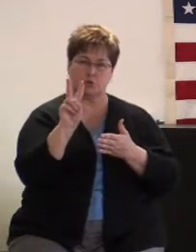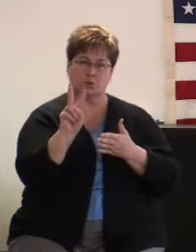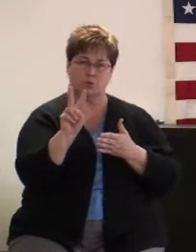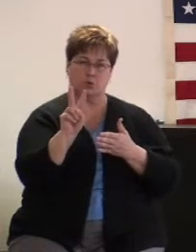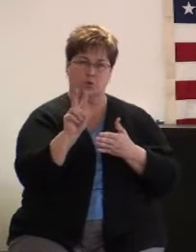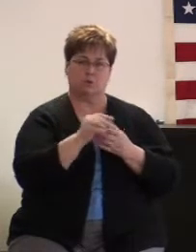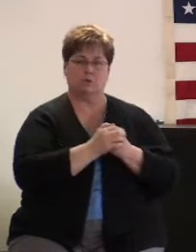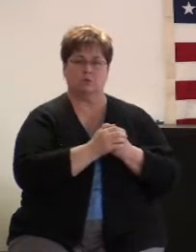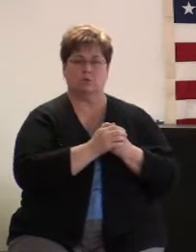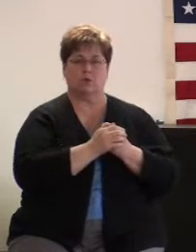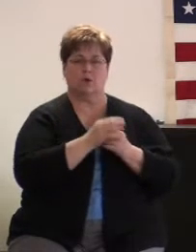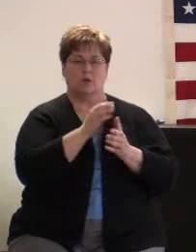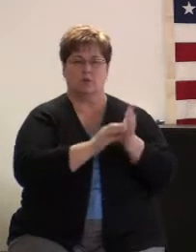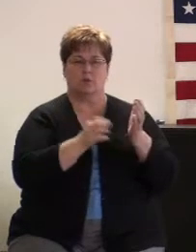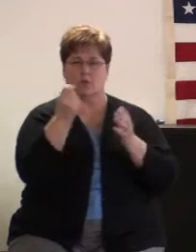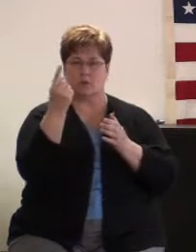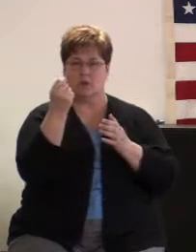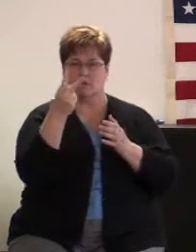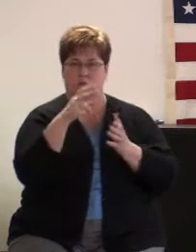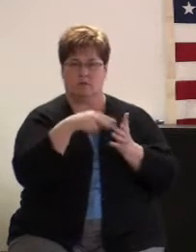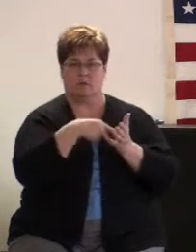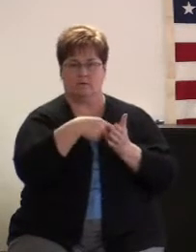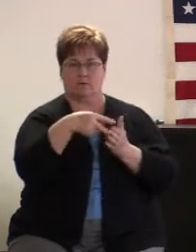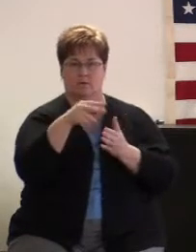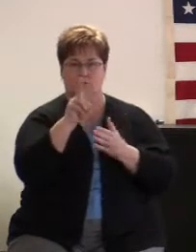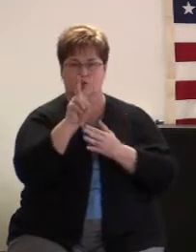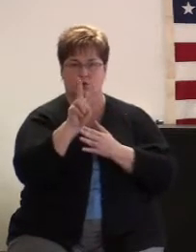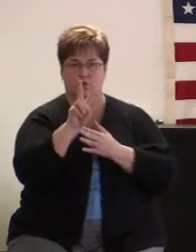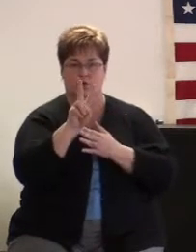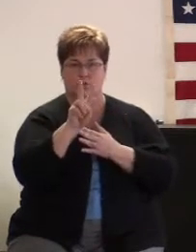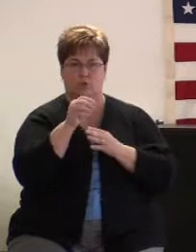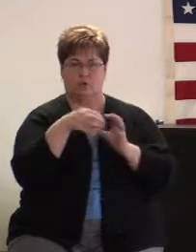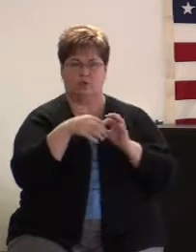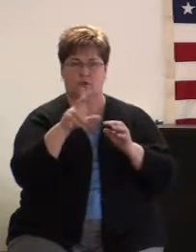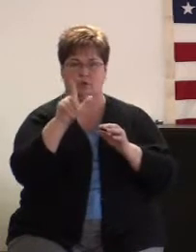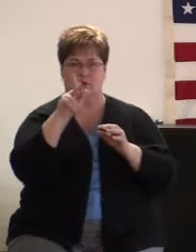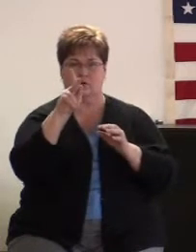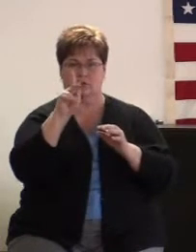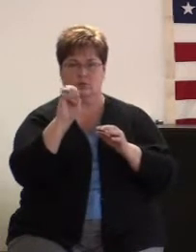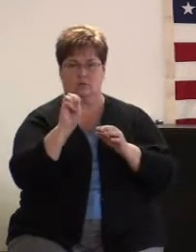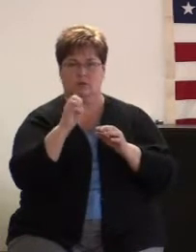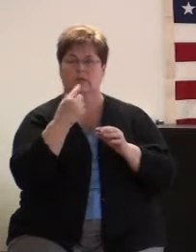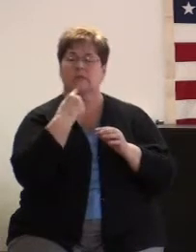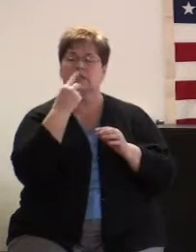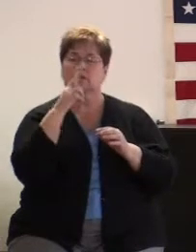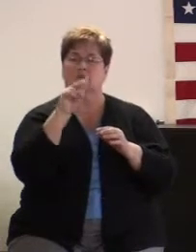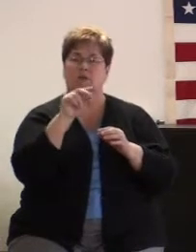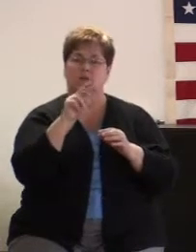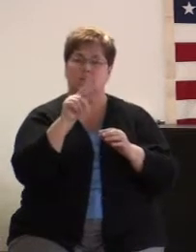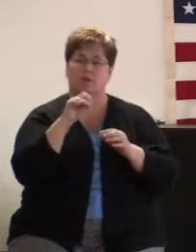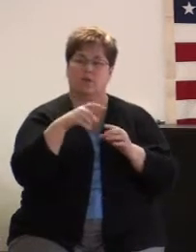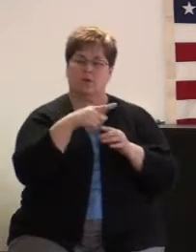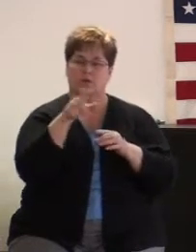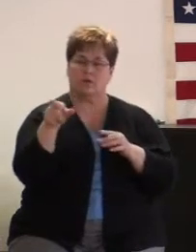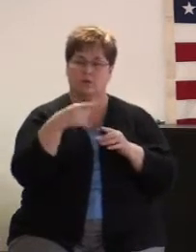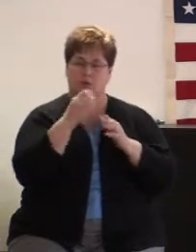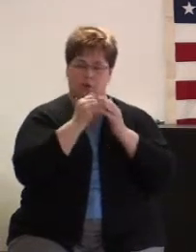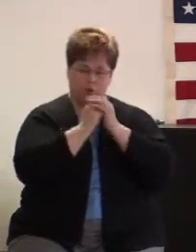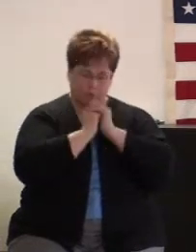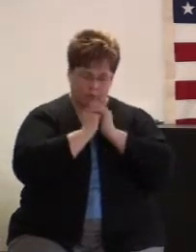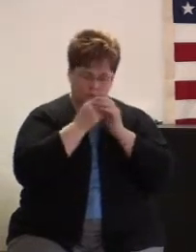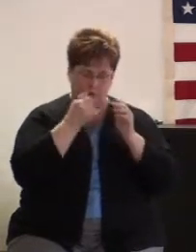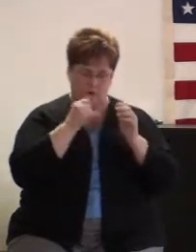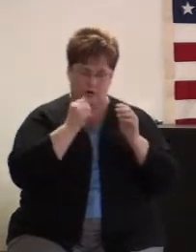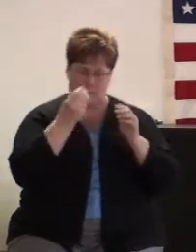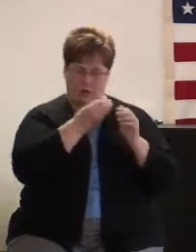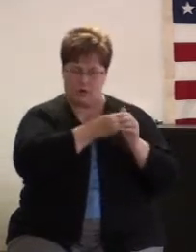chapter 11 verse 2 and he said unto them when you pray say our